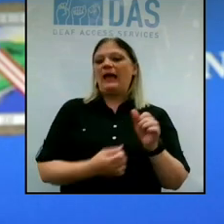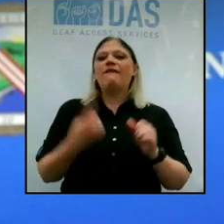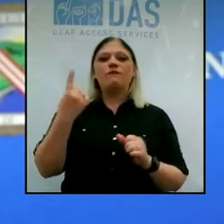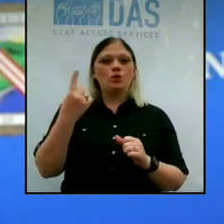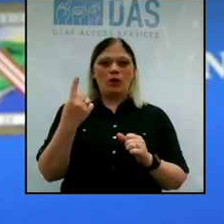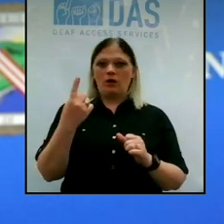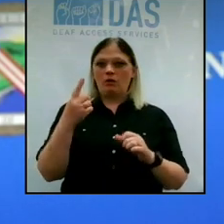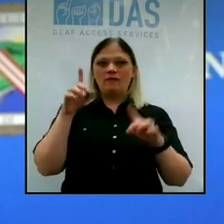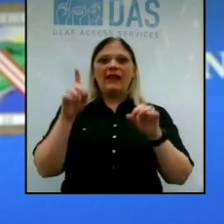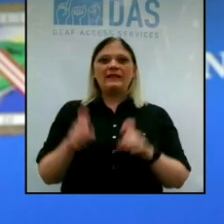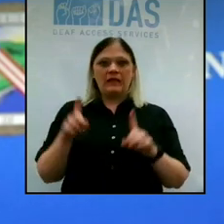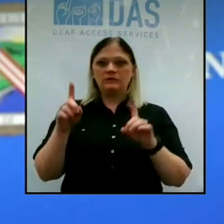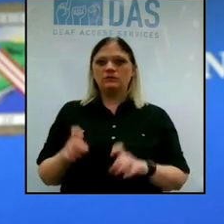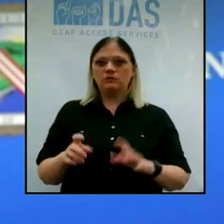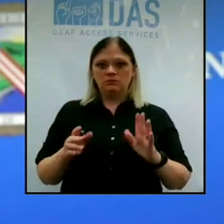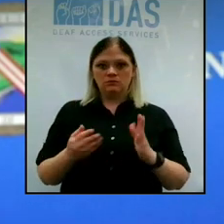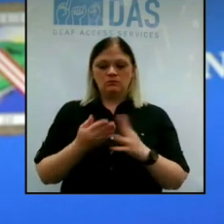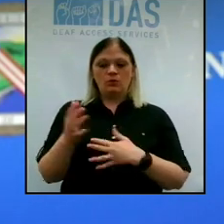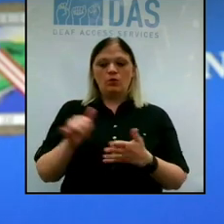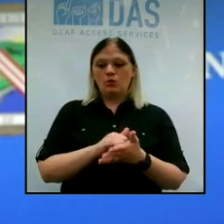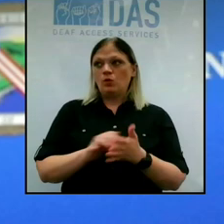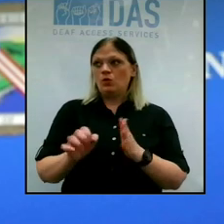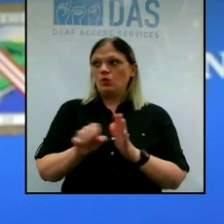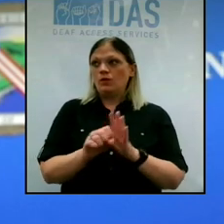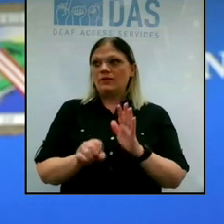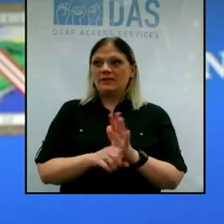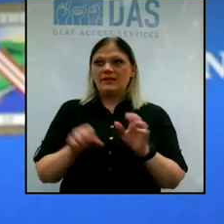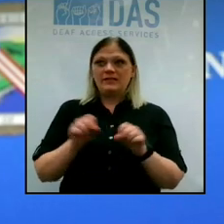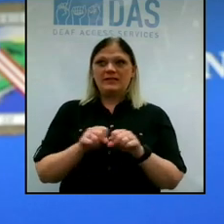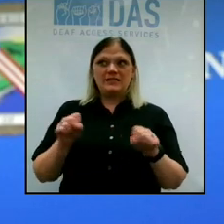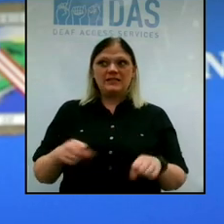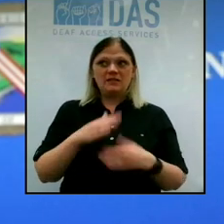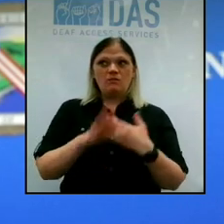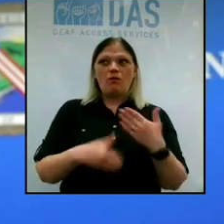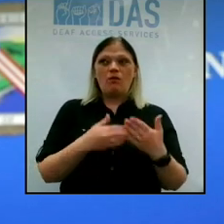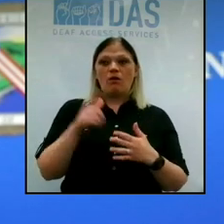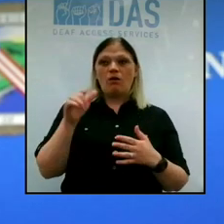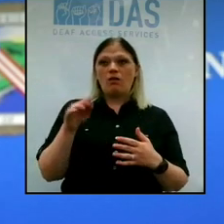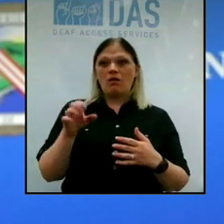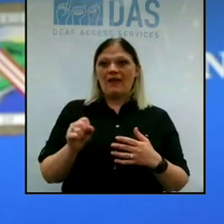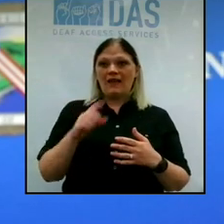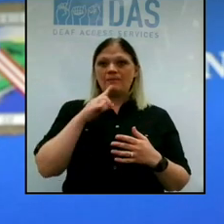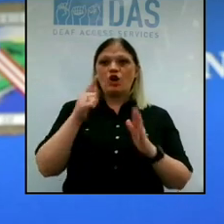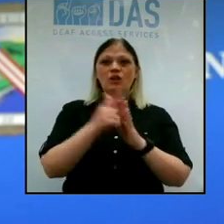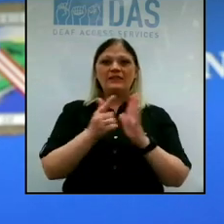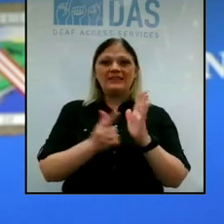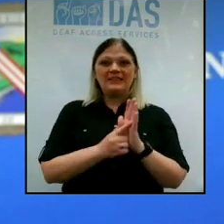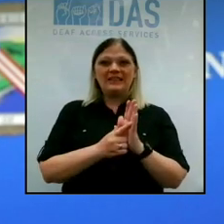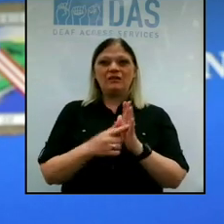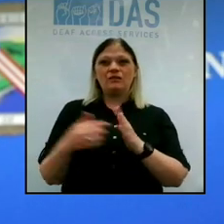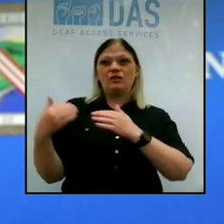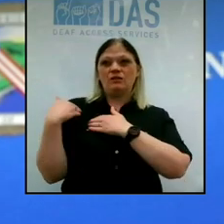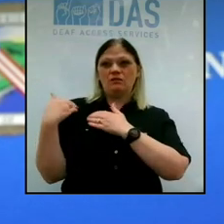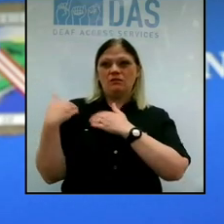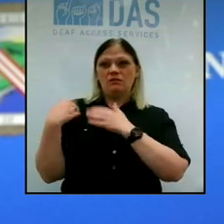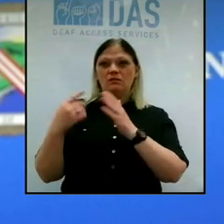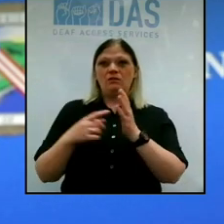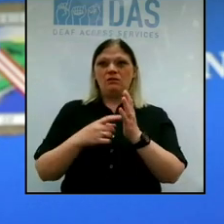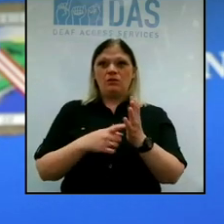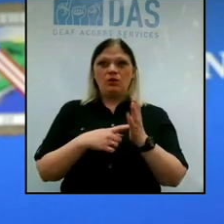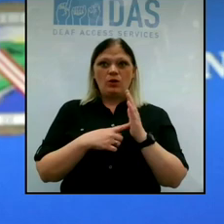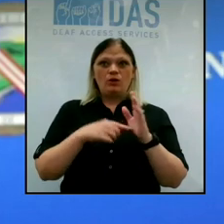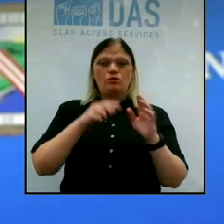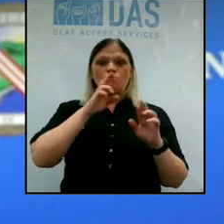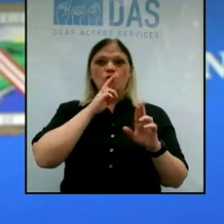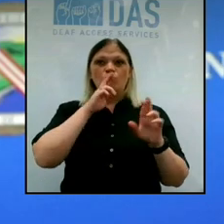in Erie County. So through the New York State surveillance system, all laboratories are legally obligated to report their antibody